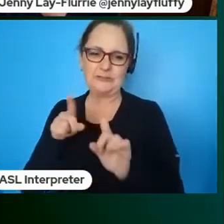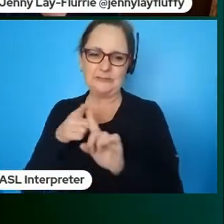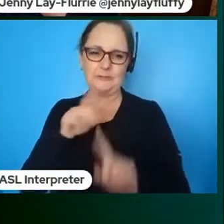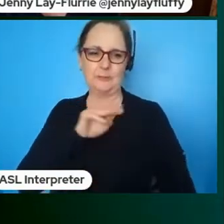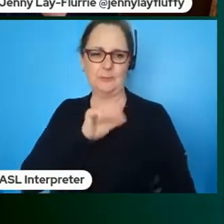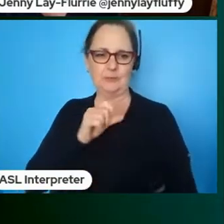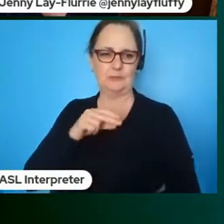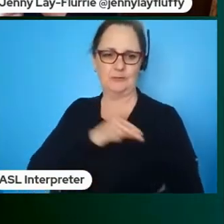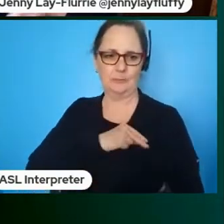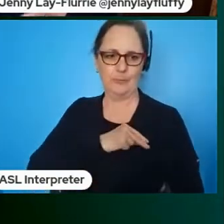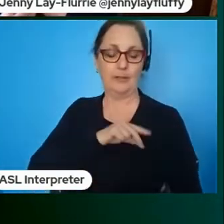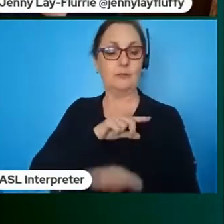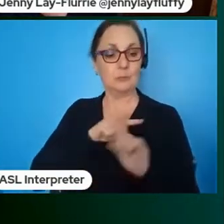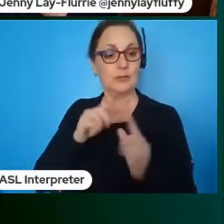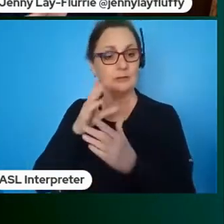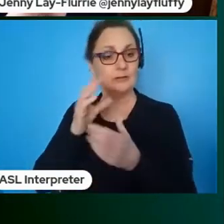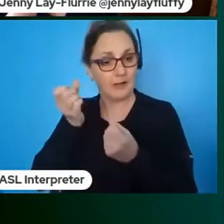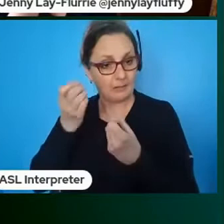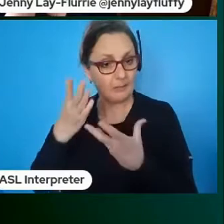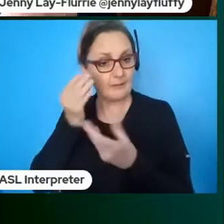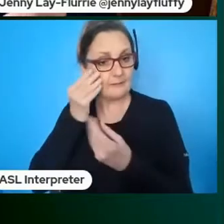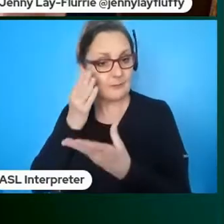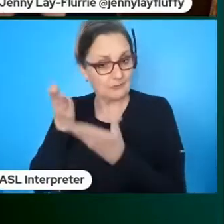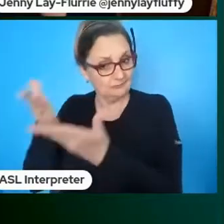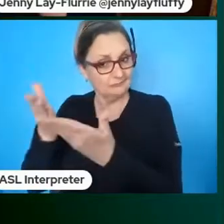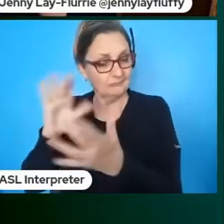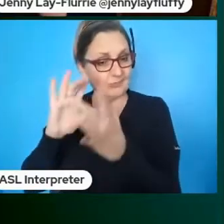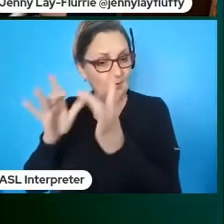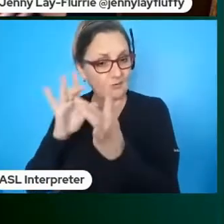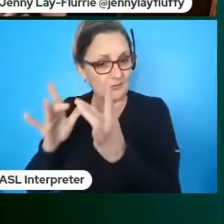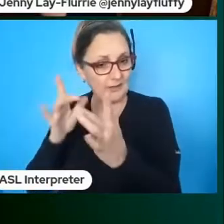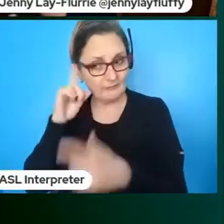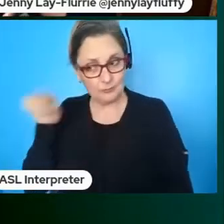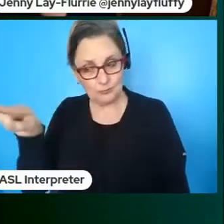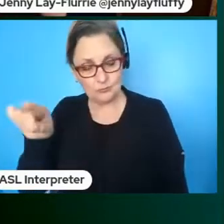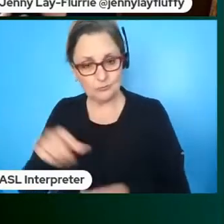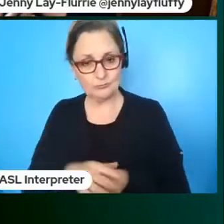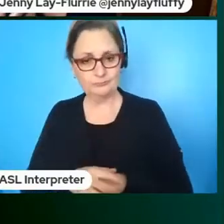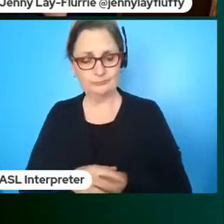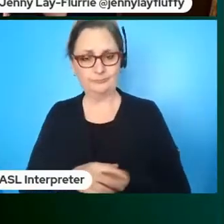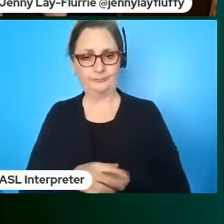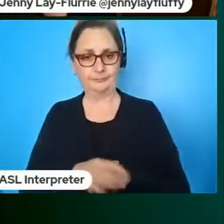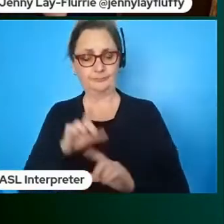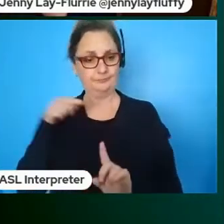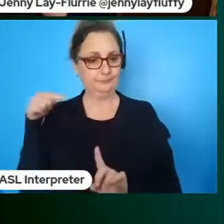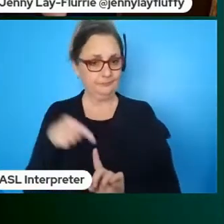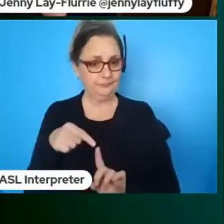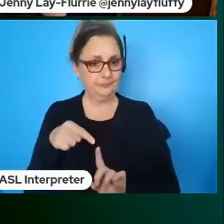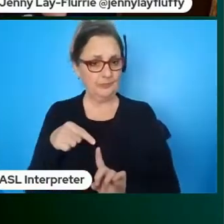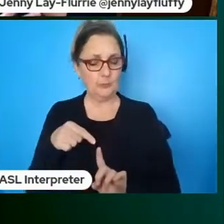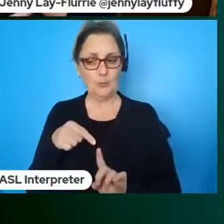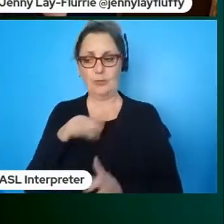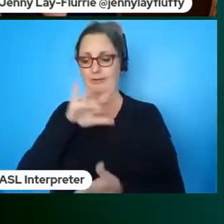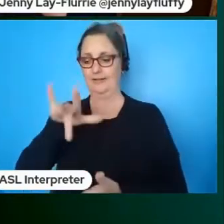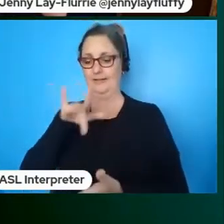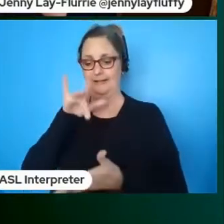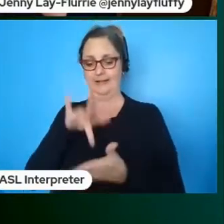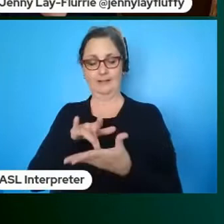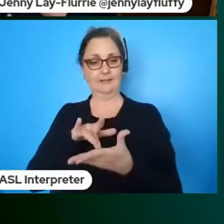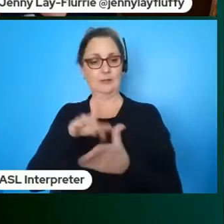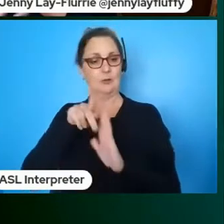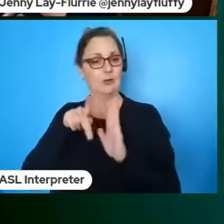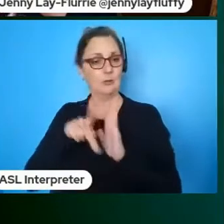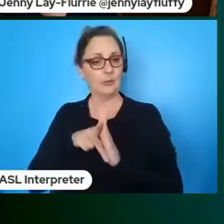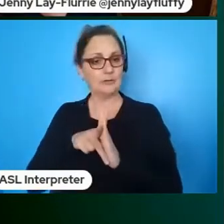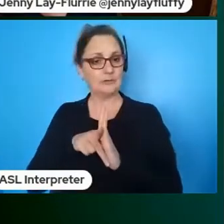the bottom line when it comes to this trend is that it really is about one core principle nothing about